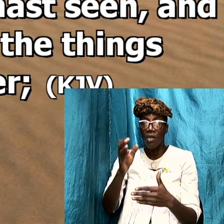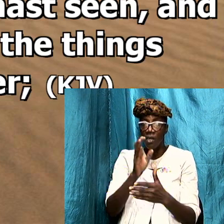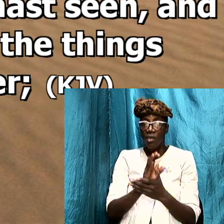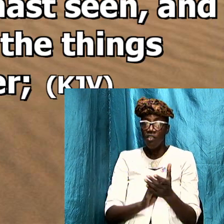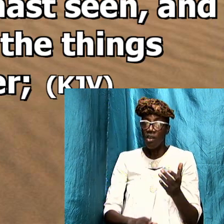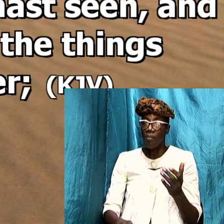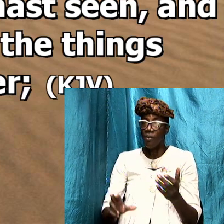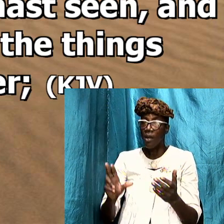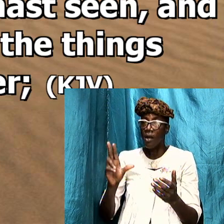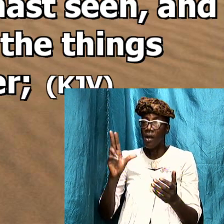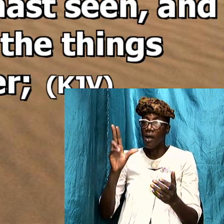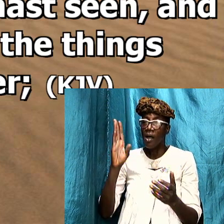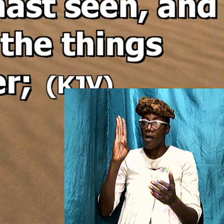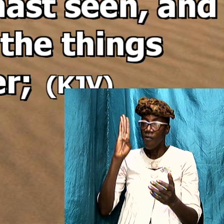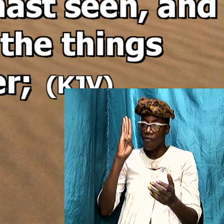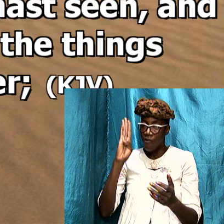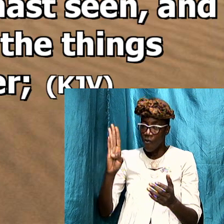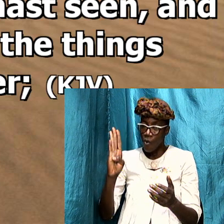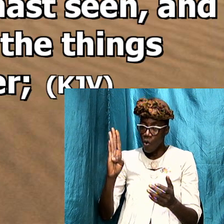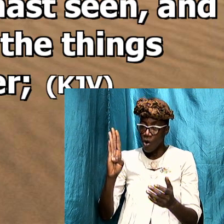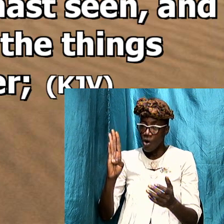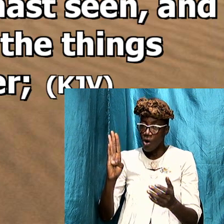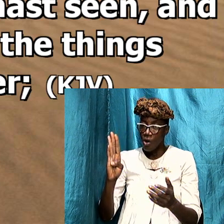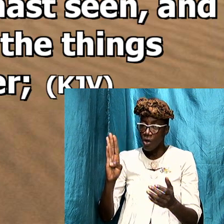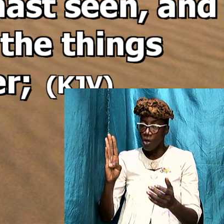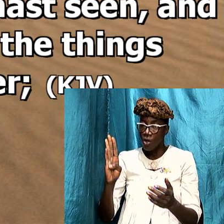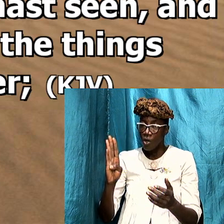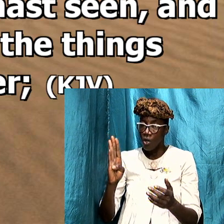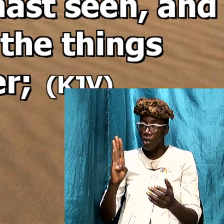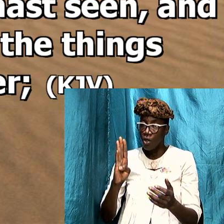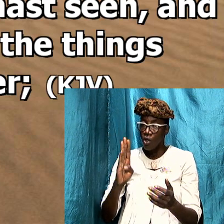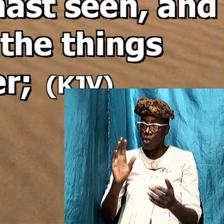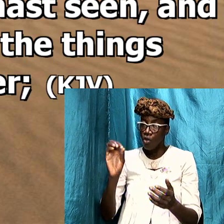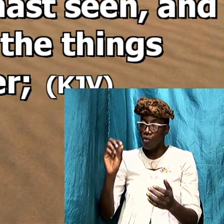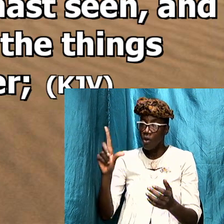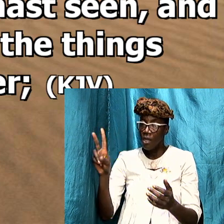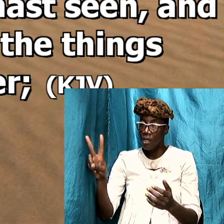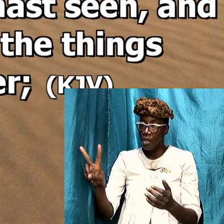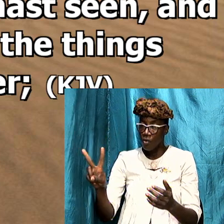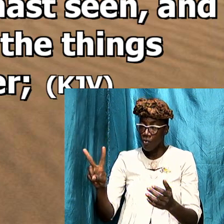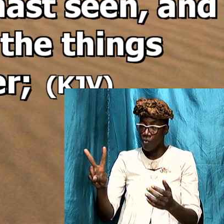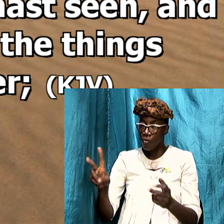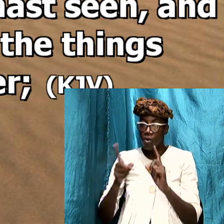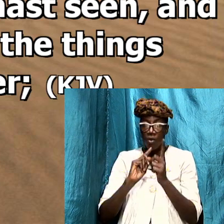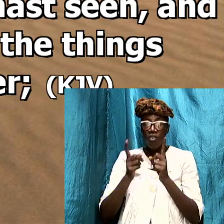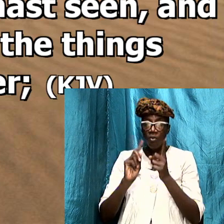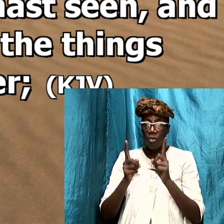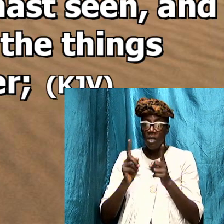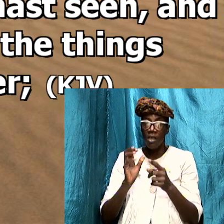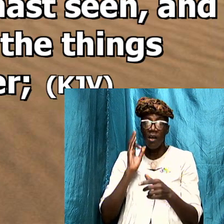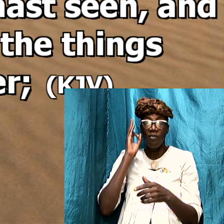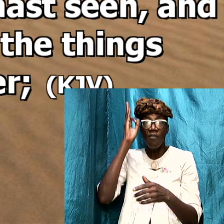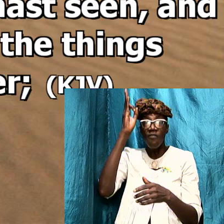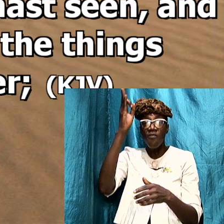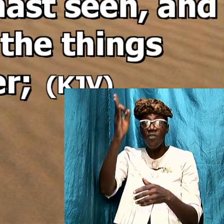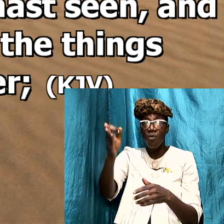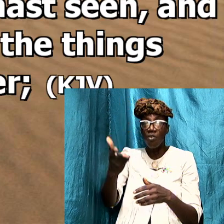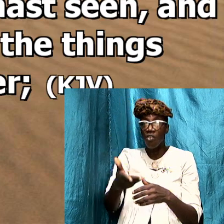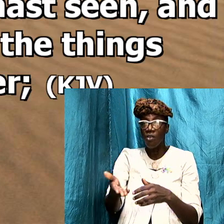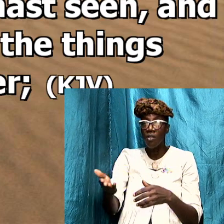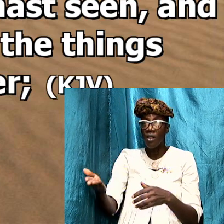right through to chapter 22 speak of the future things